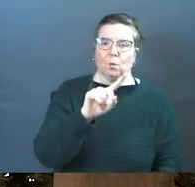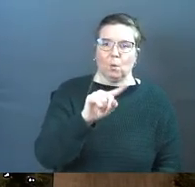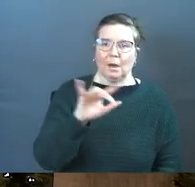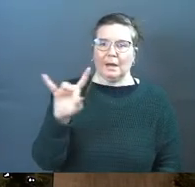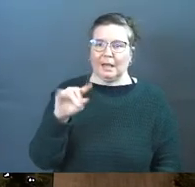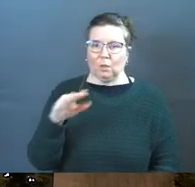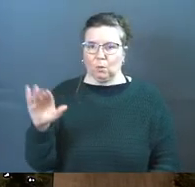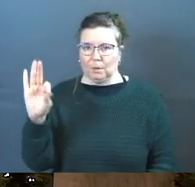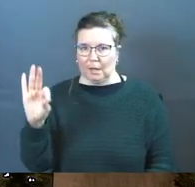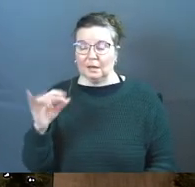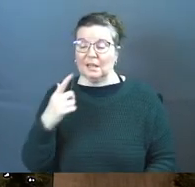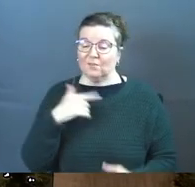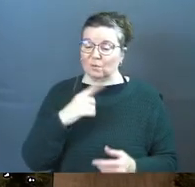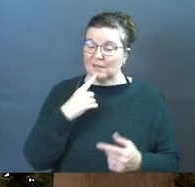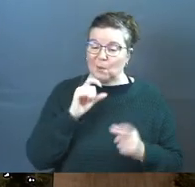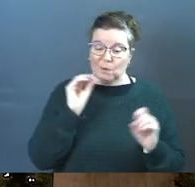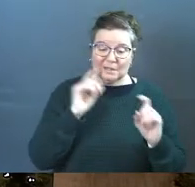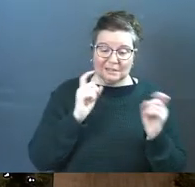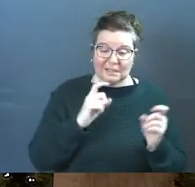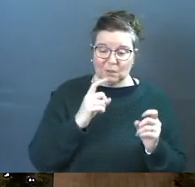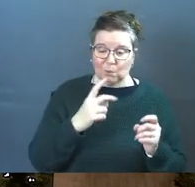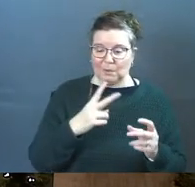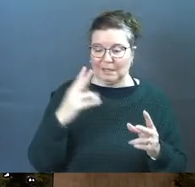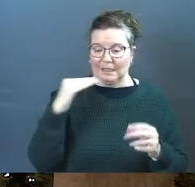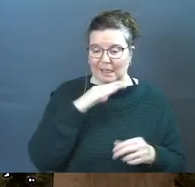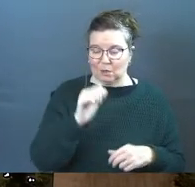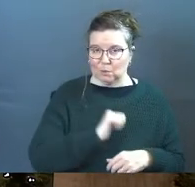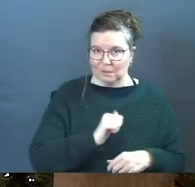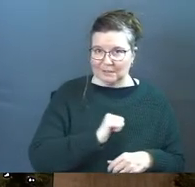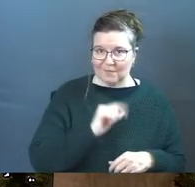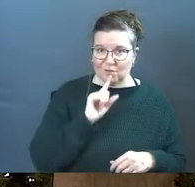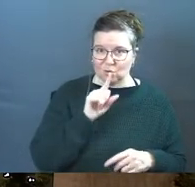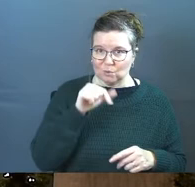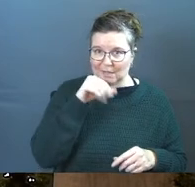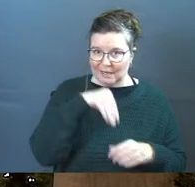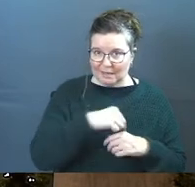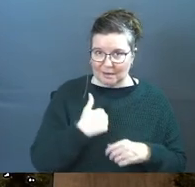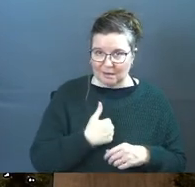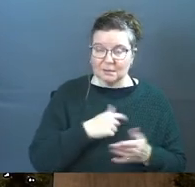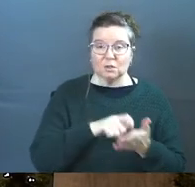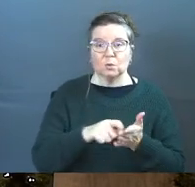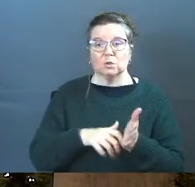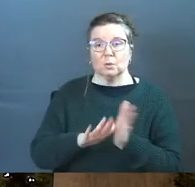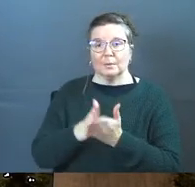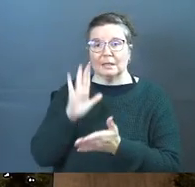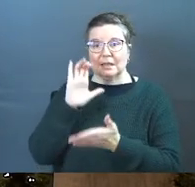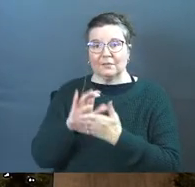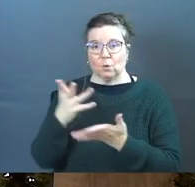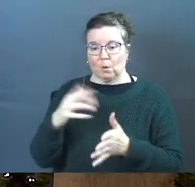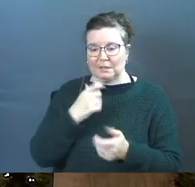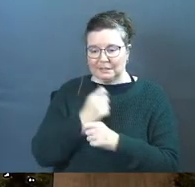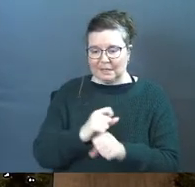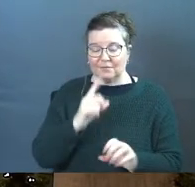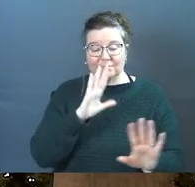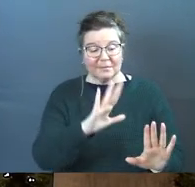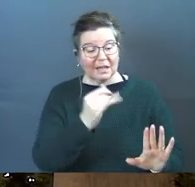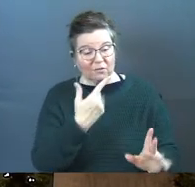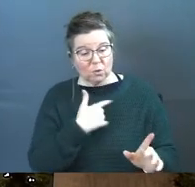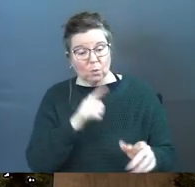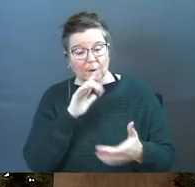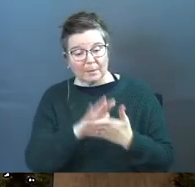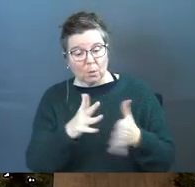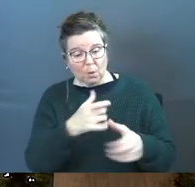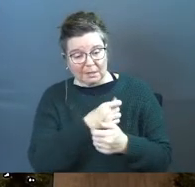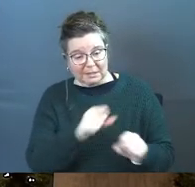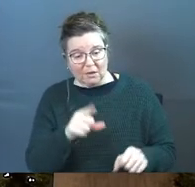we claim to be without sin we deceive ourselves and the truth is not in us this is written to believers who are already saved and he says listen if you're a believer